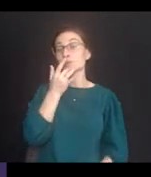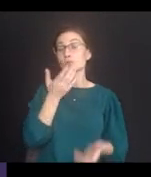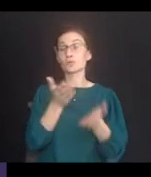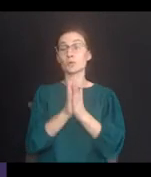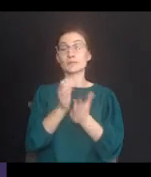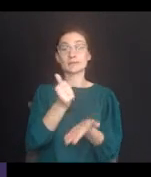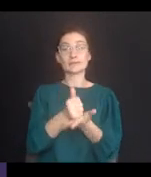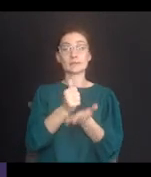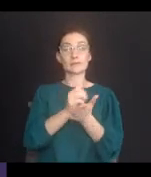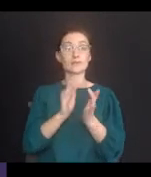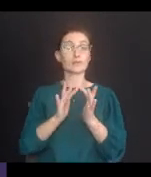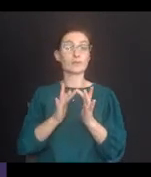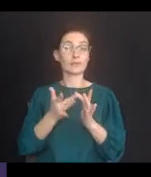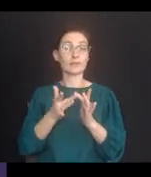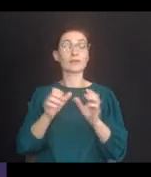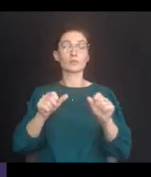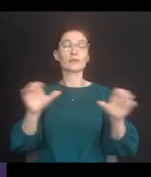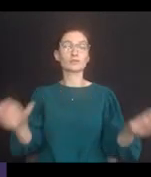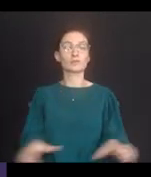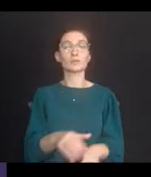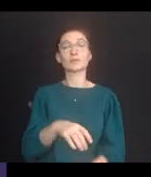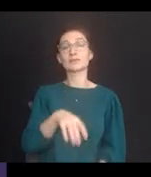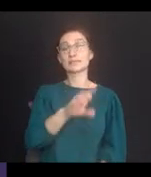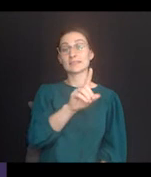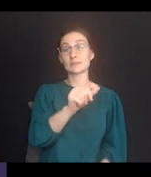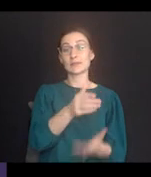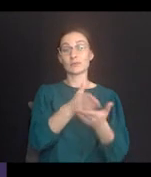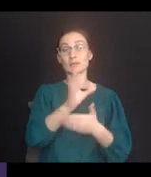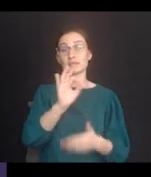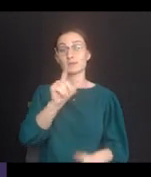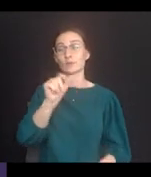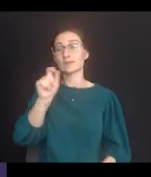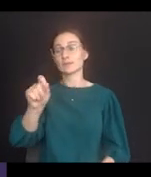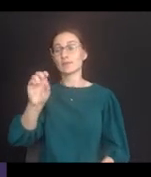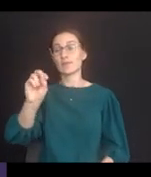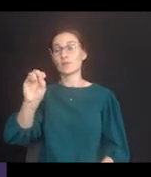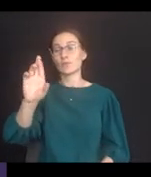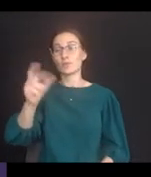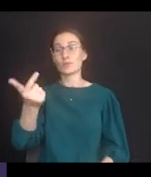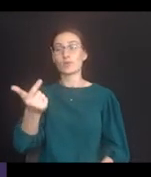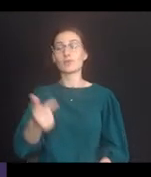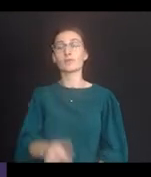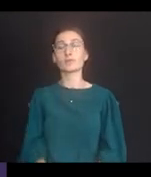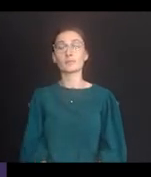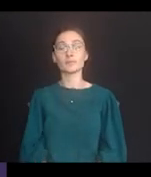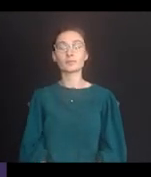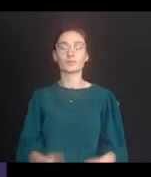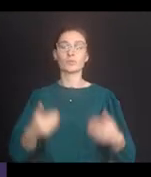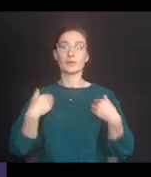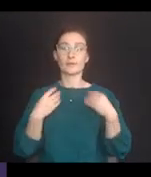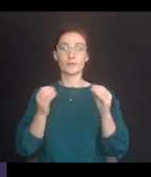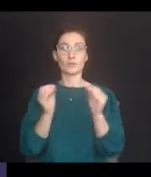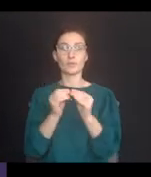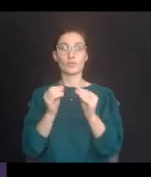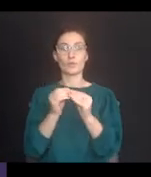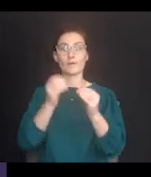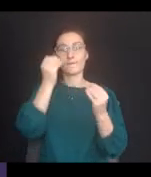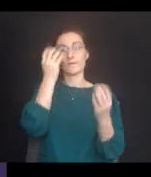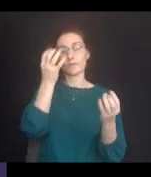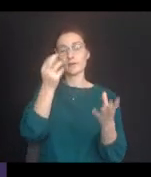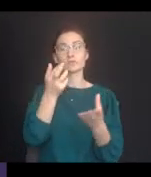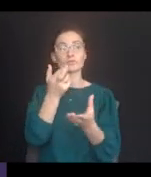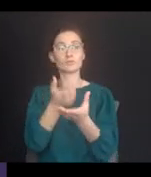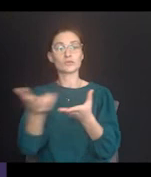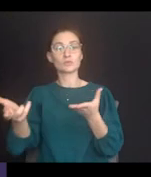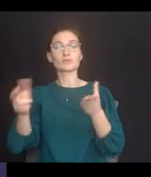rather request assistance online, you may do so at disabilityrightsflorida.org. We also have a lot of information and